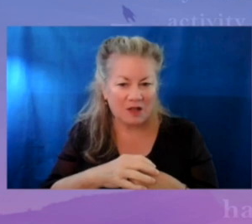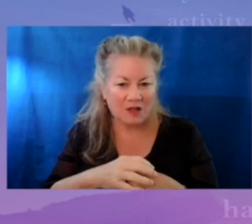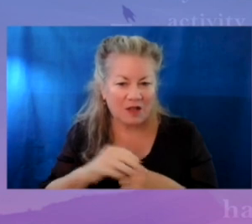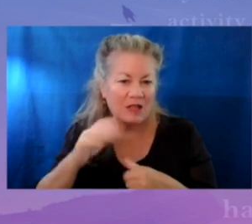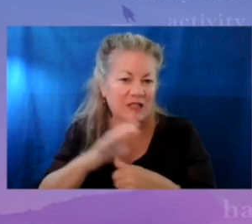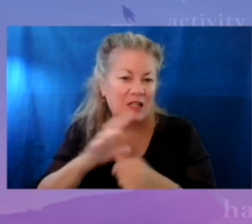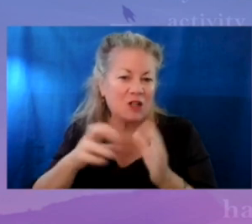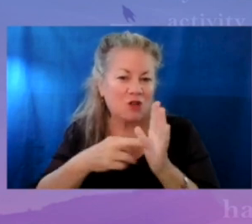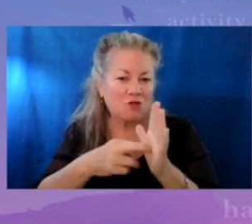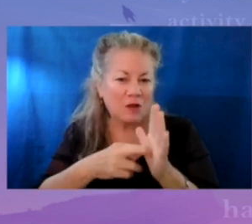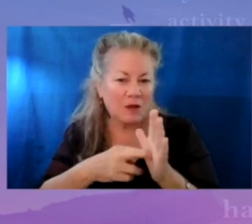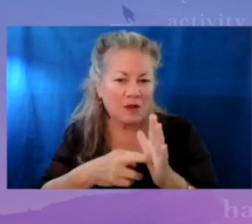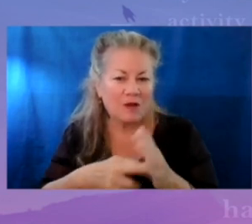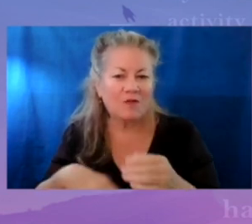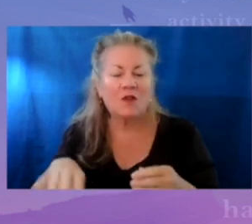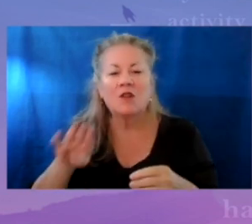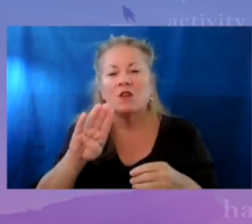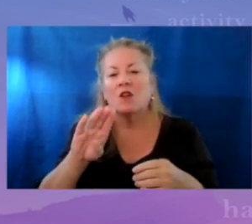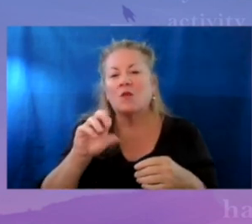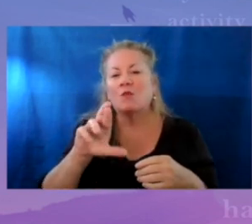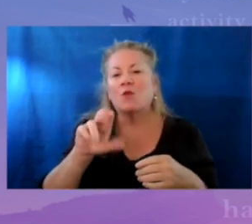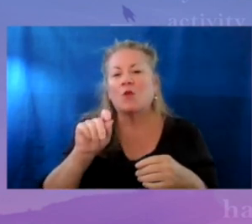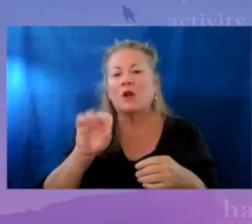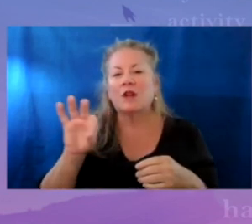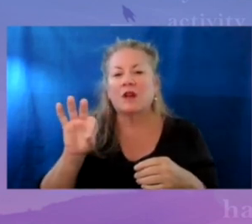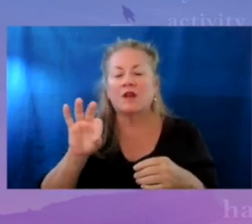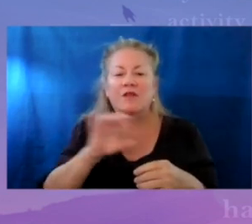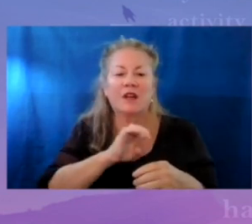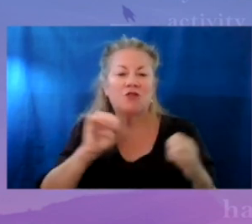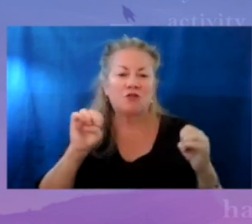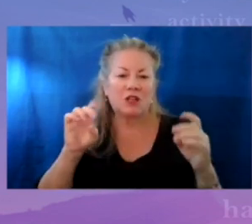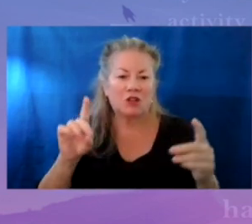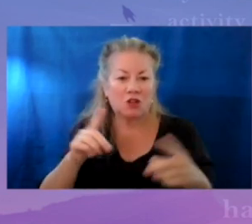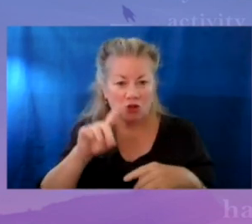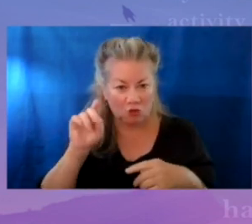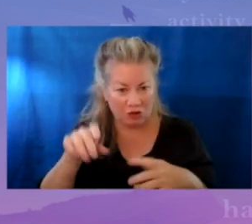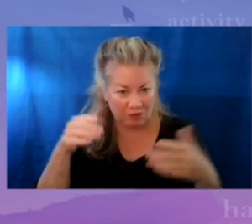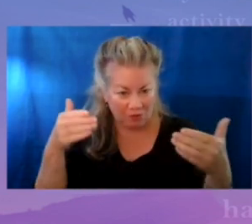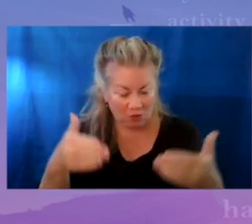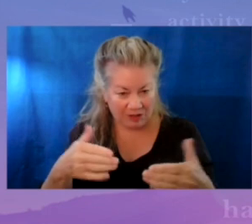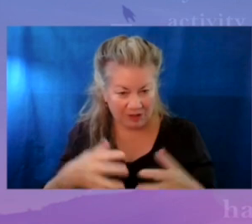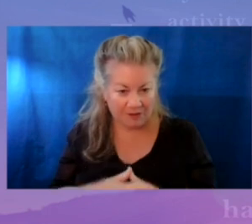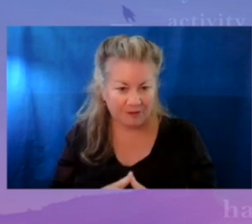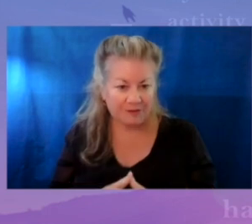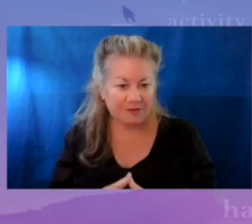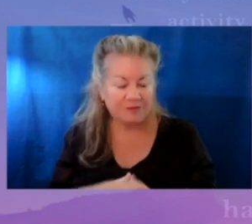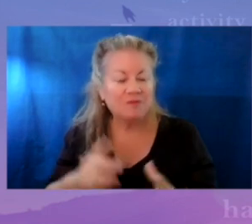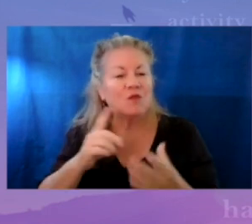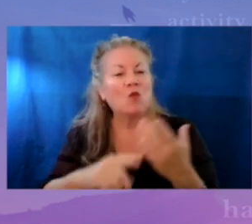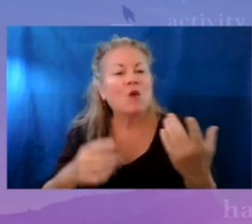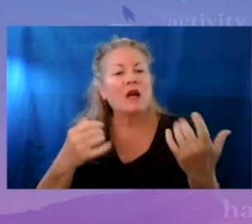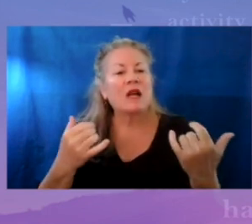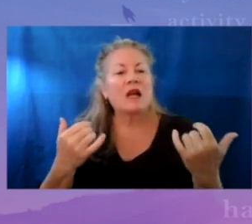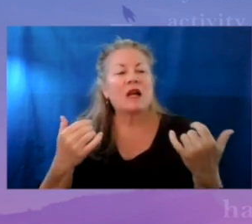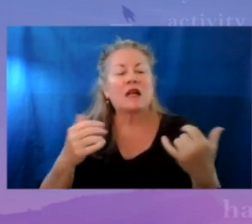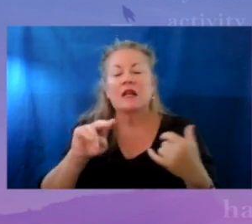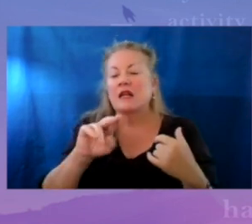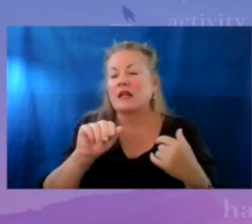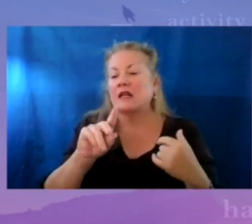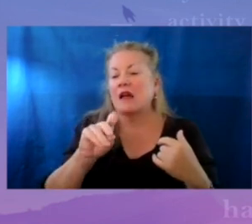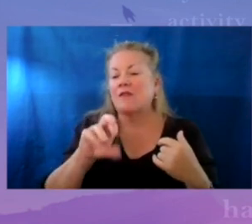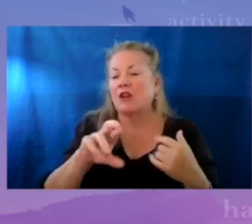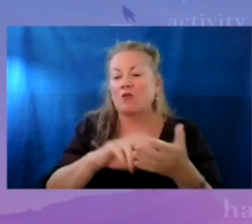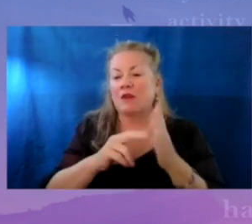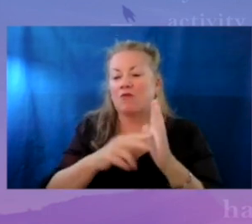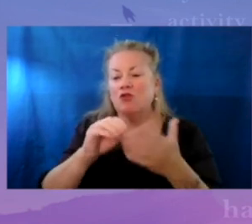representative on the MNPS Board of Education. And the question that we'll focus on is, what has navigator meant